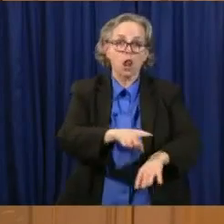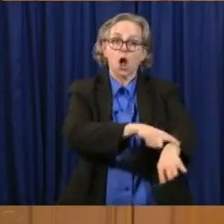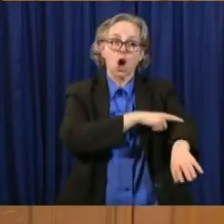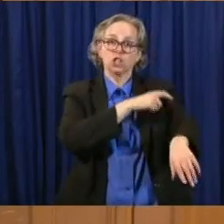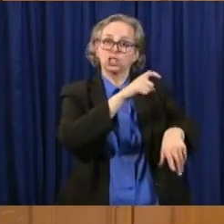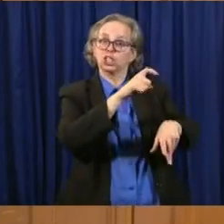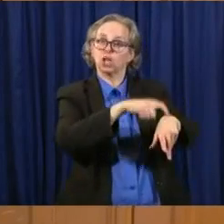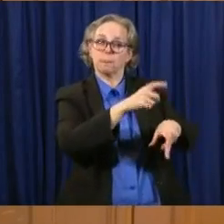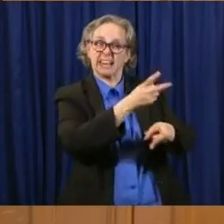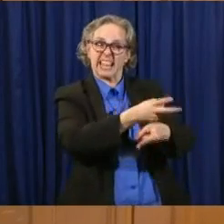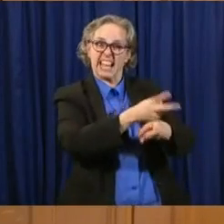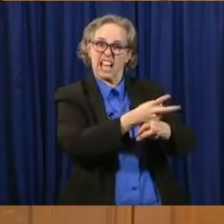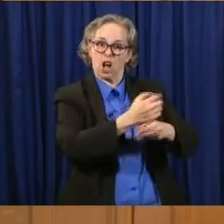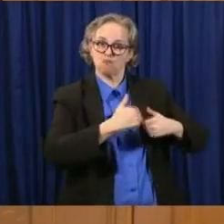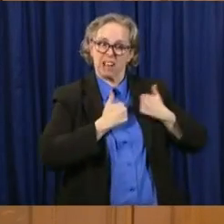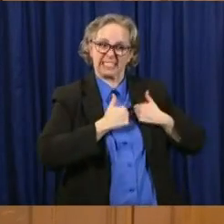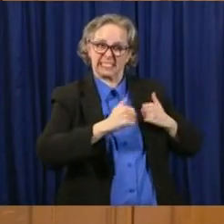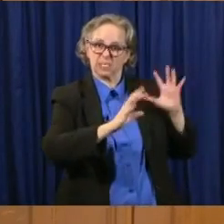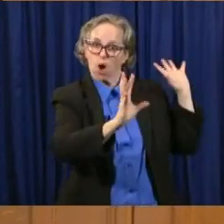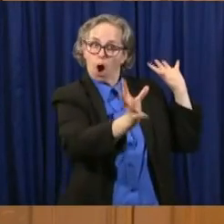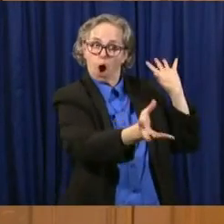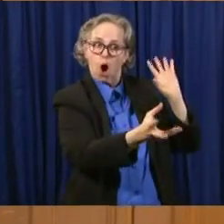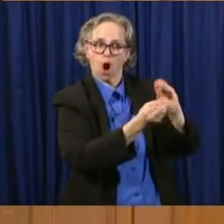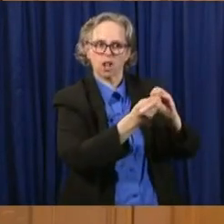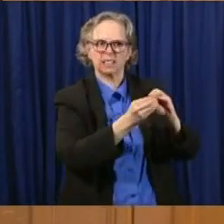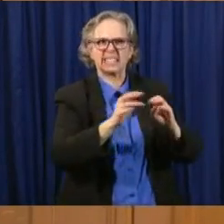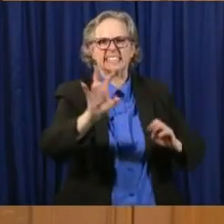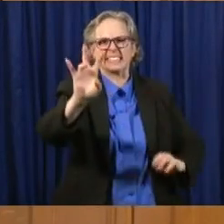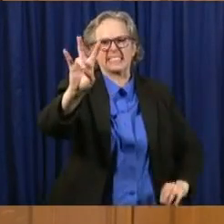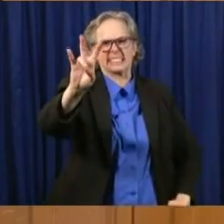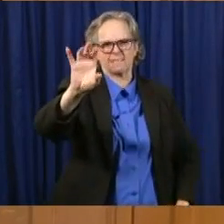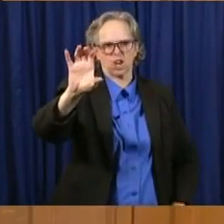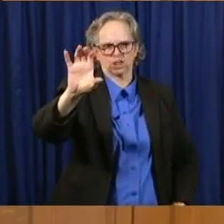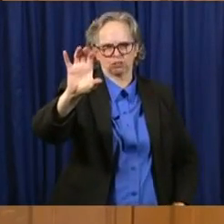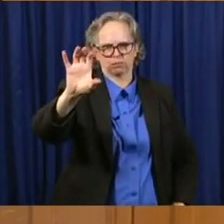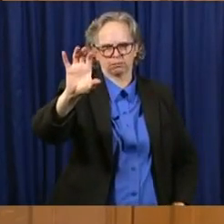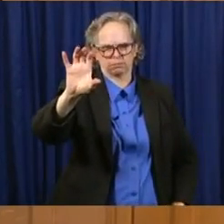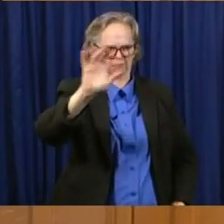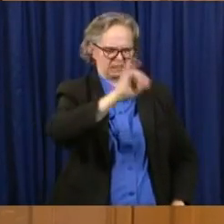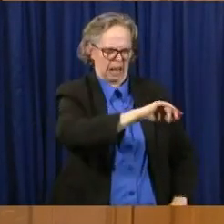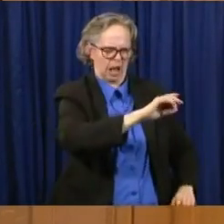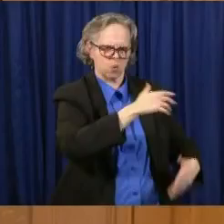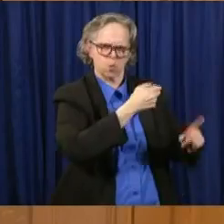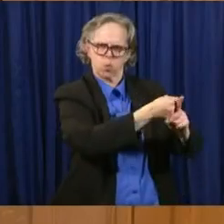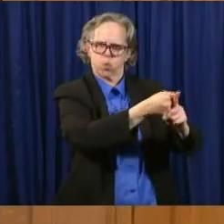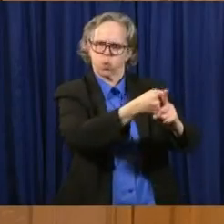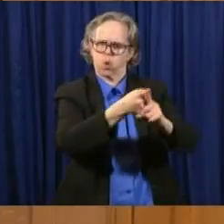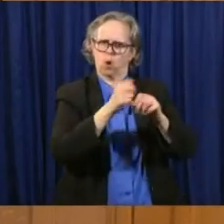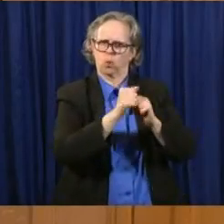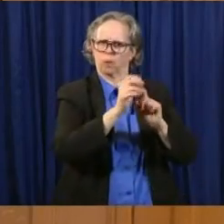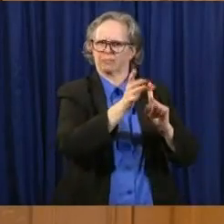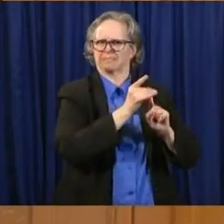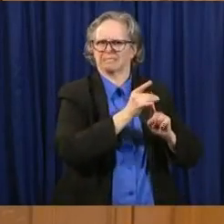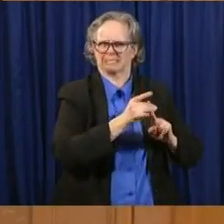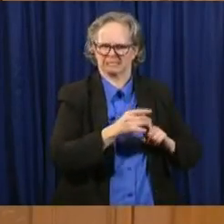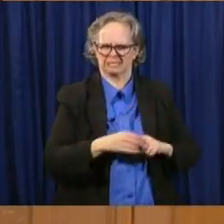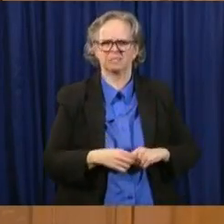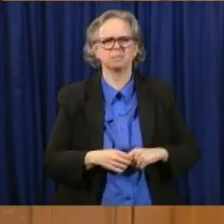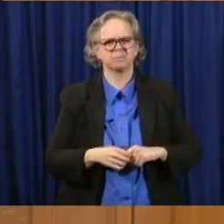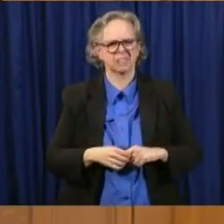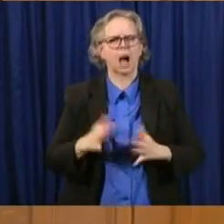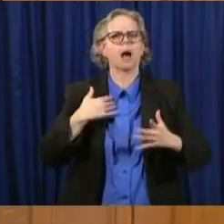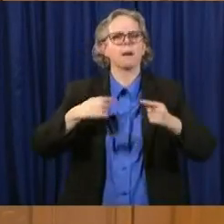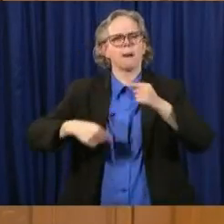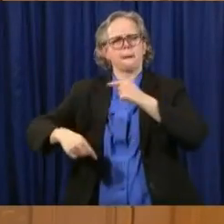at this point totaling 700 of our cases. So let me go back to some basics about our data.